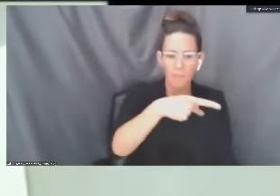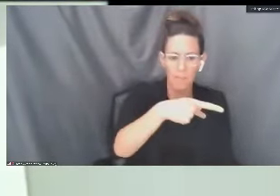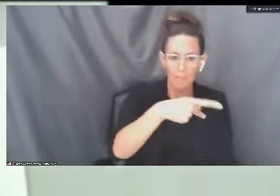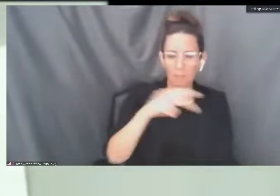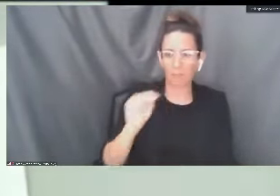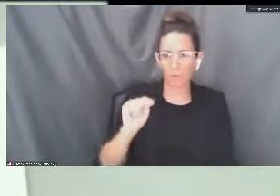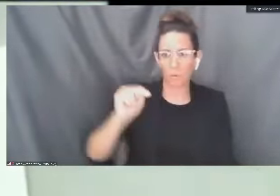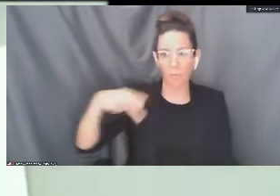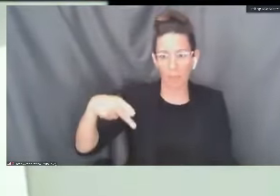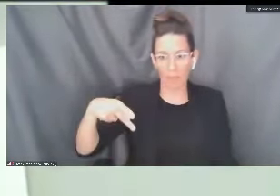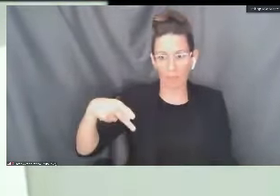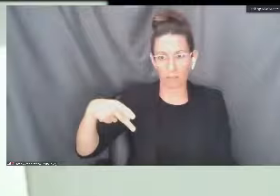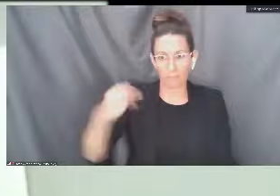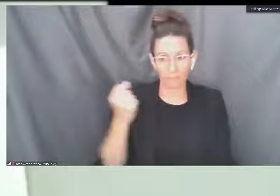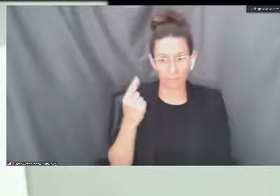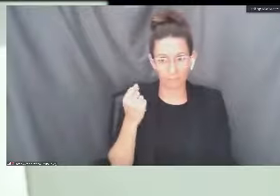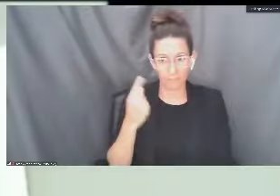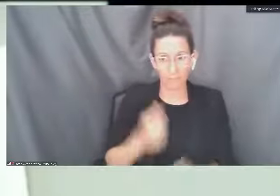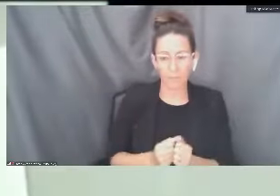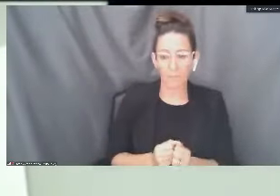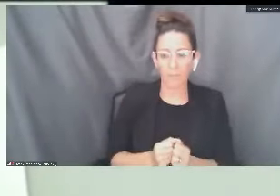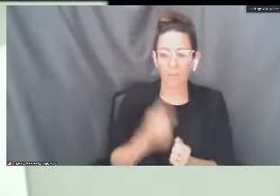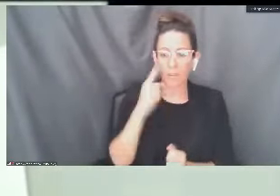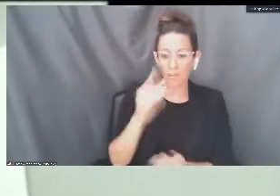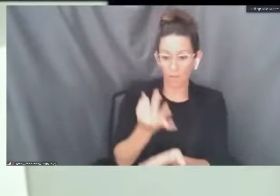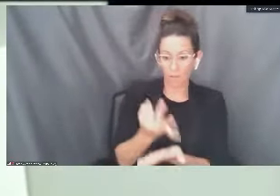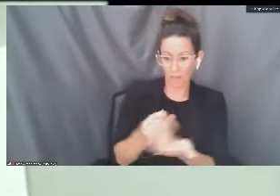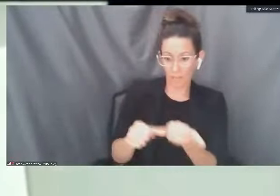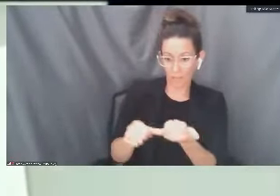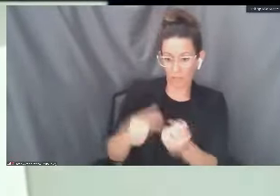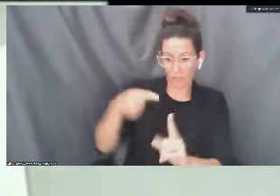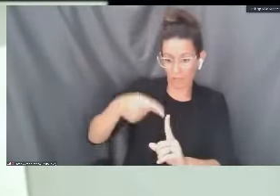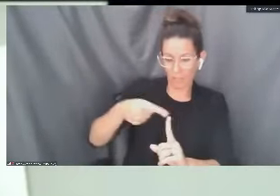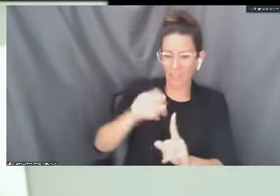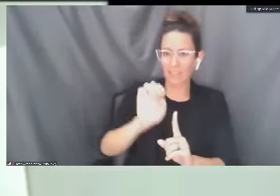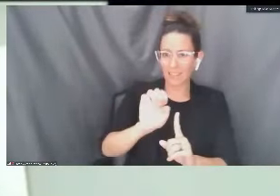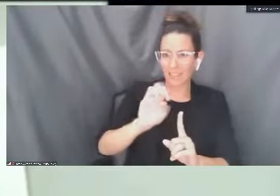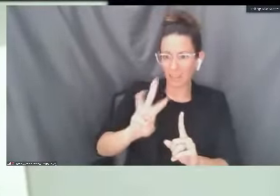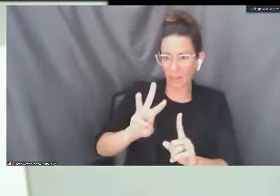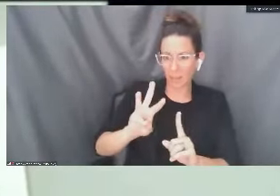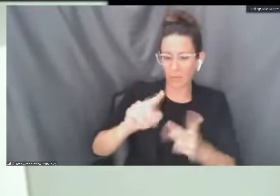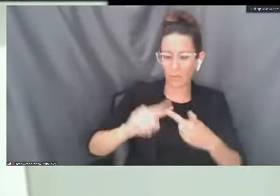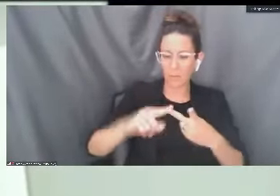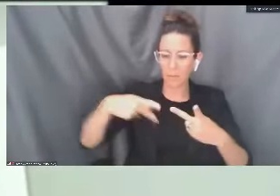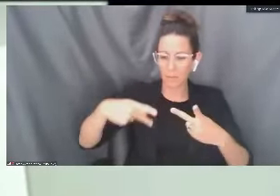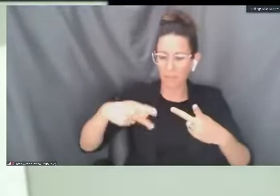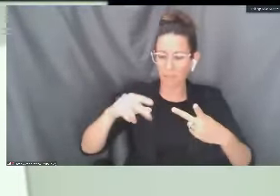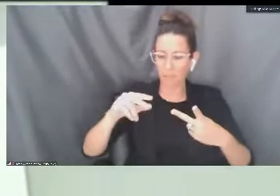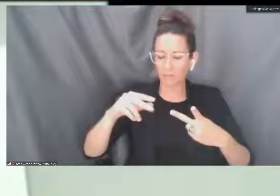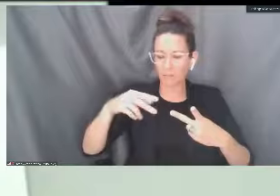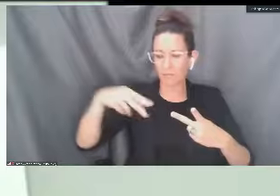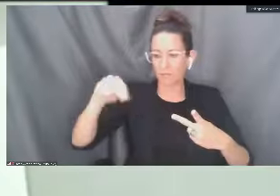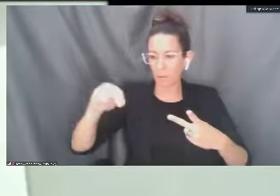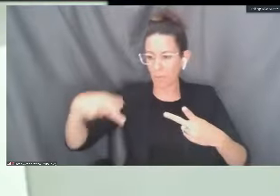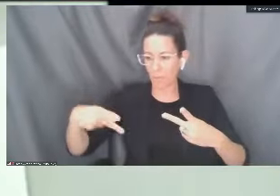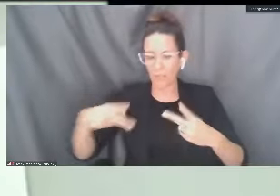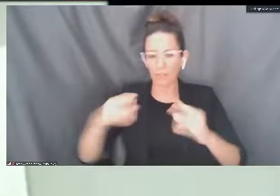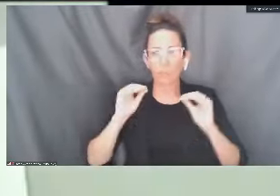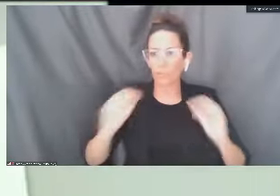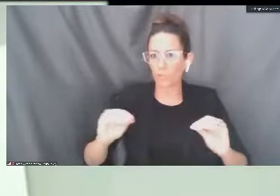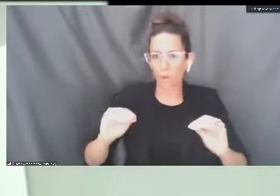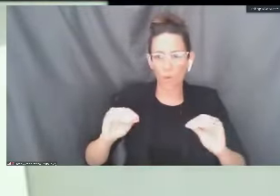But again, for the purposes of financial aid, excuse withdrawal and pass no pass should have no effect on you.